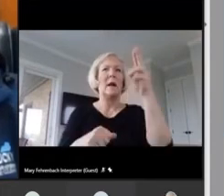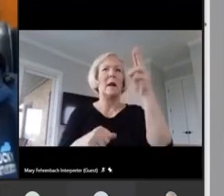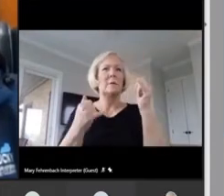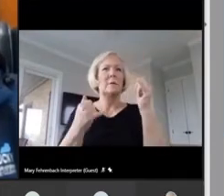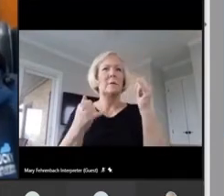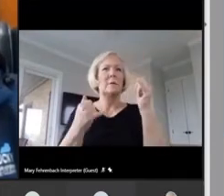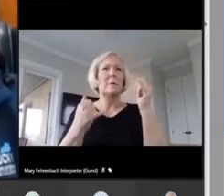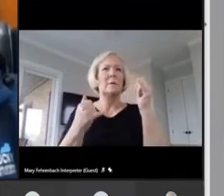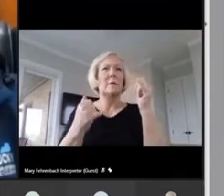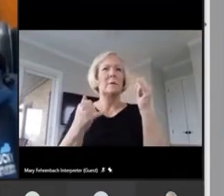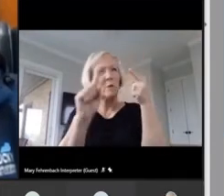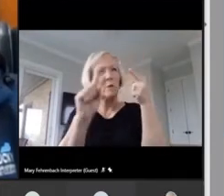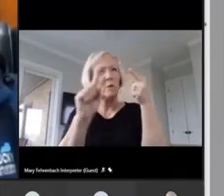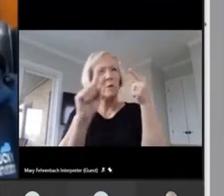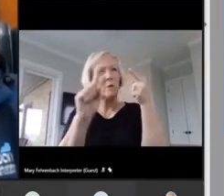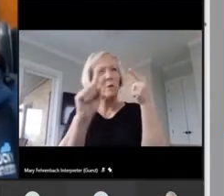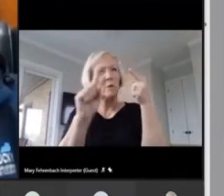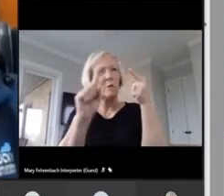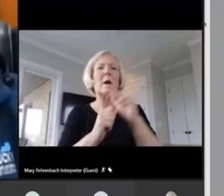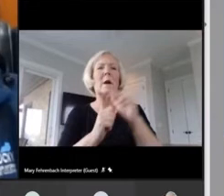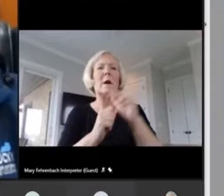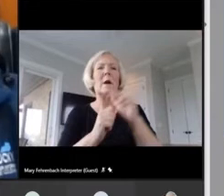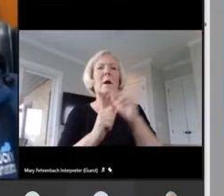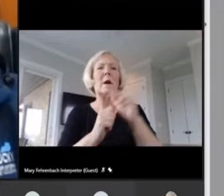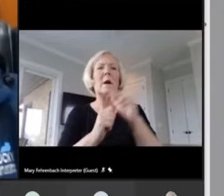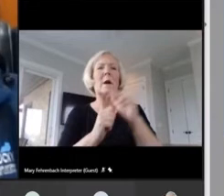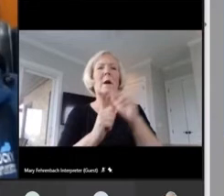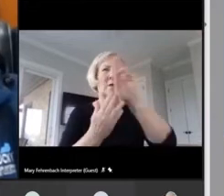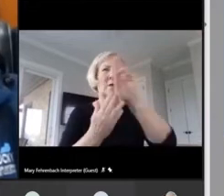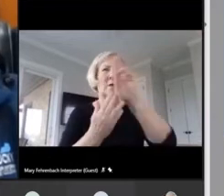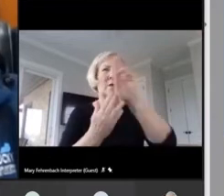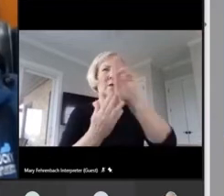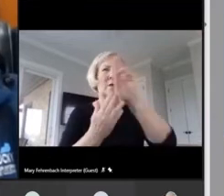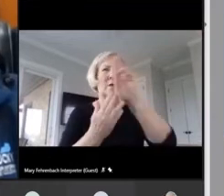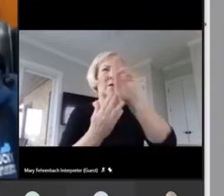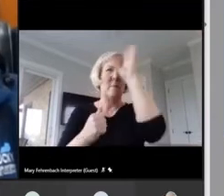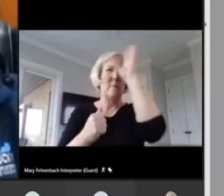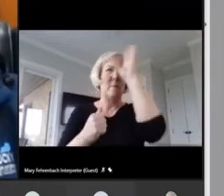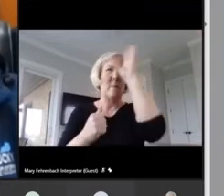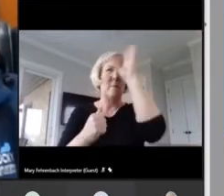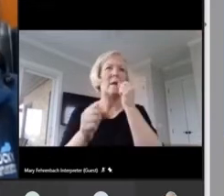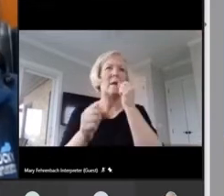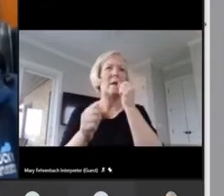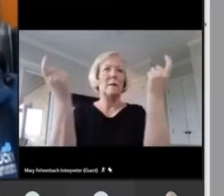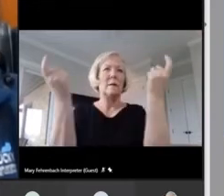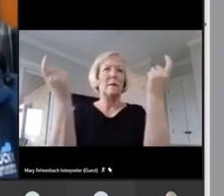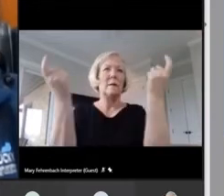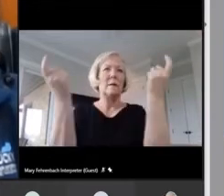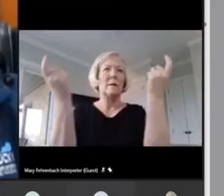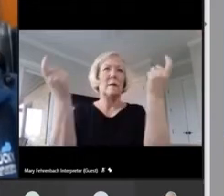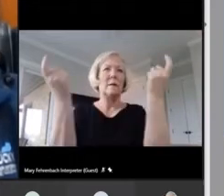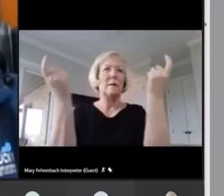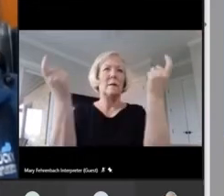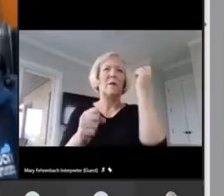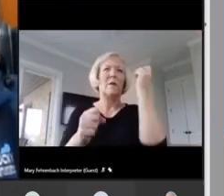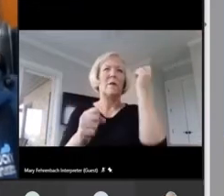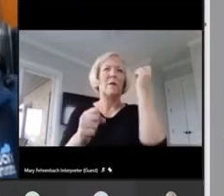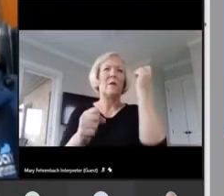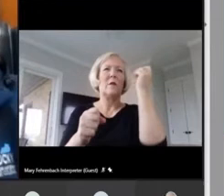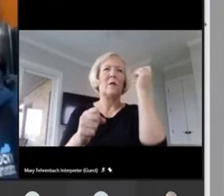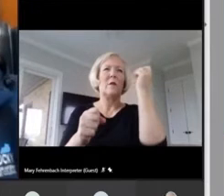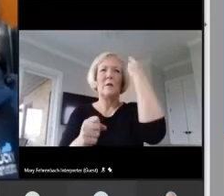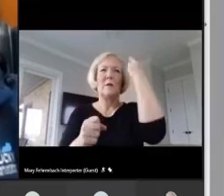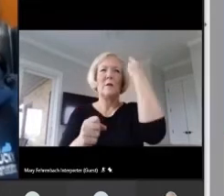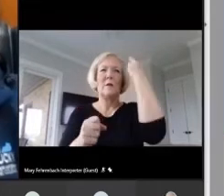leadership at the University of Kentucky. And while we missed her at our ceremony last year, we know it was for the best reason. And we love seeing all the beautiful